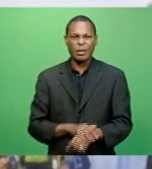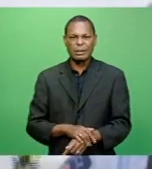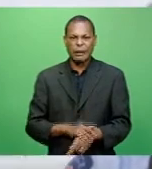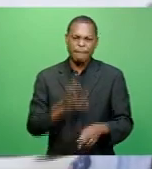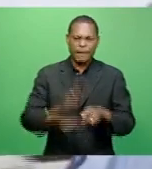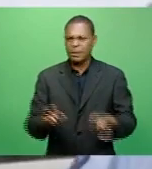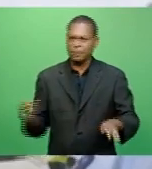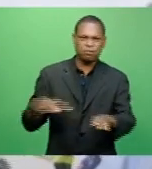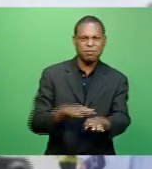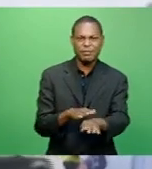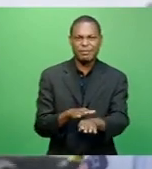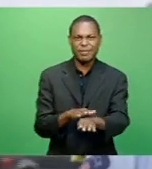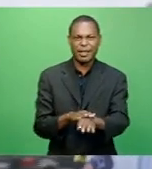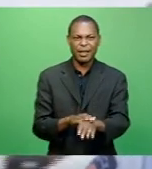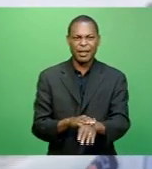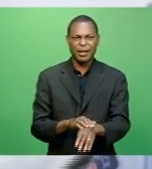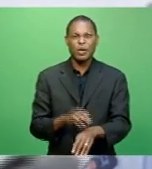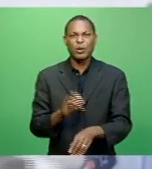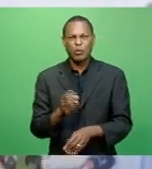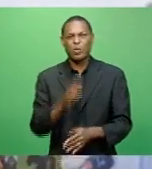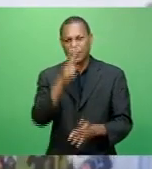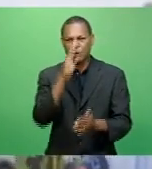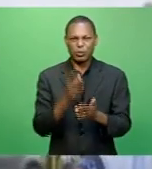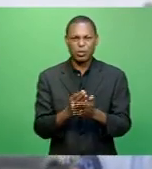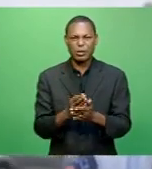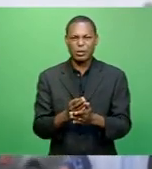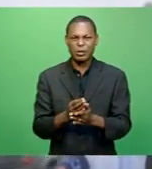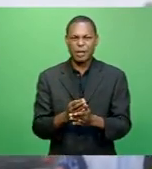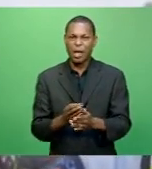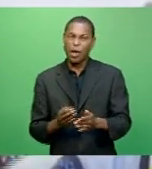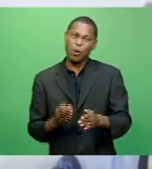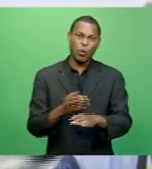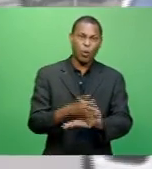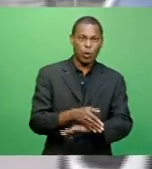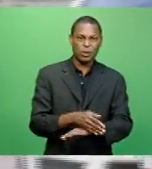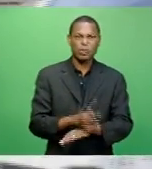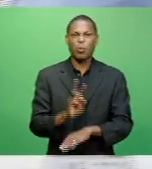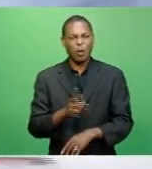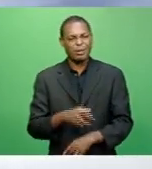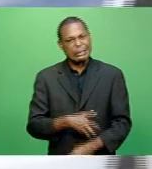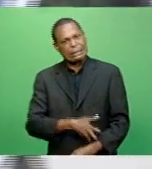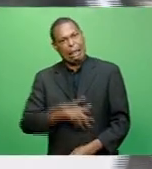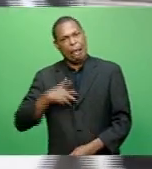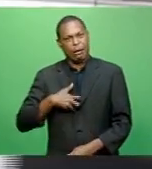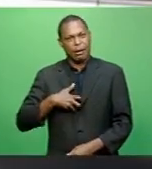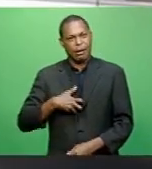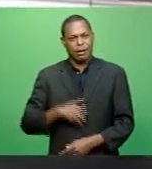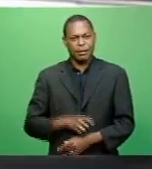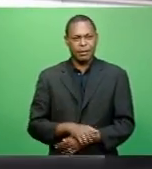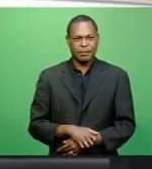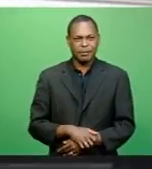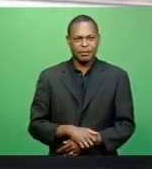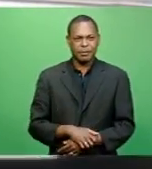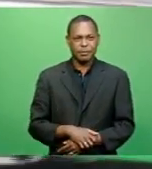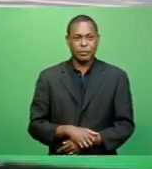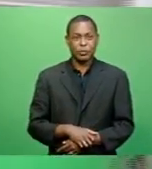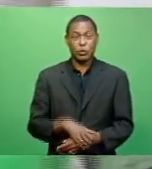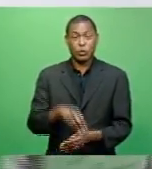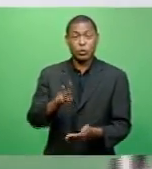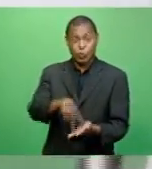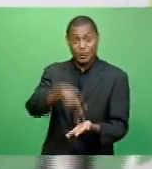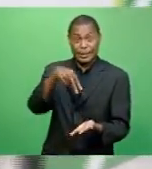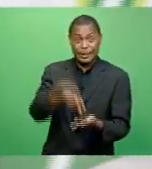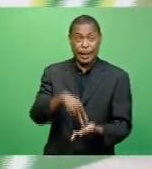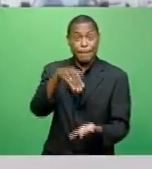stop, then the students are about to cross. They try to get angry with you. Standing in the middle of the road,